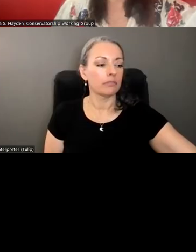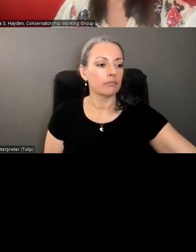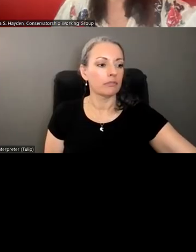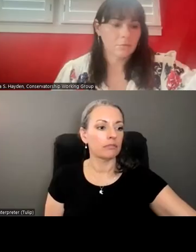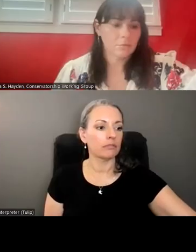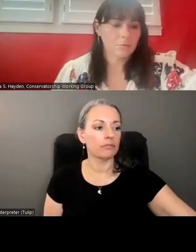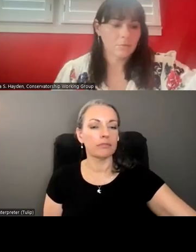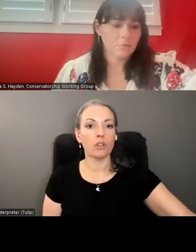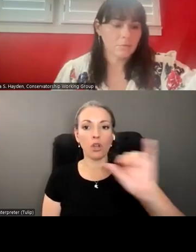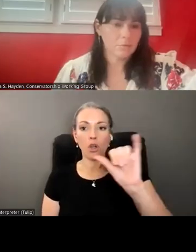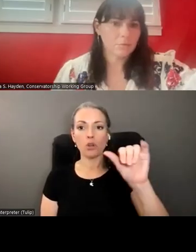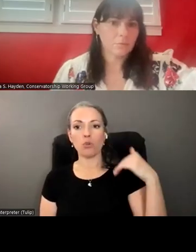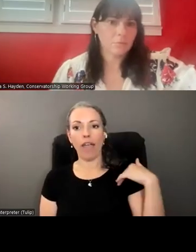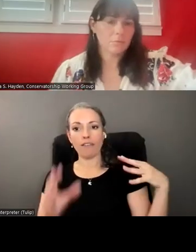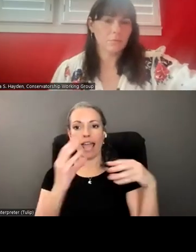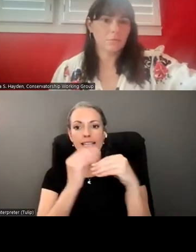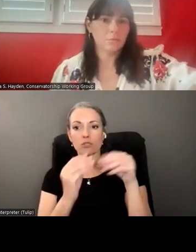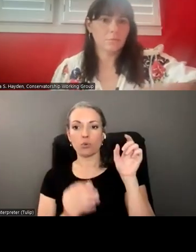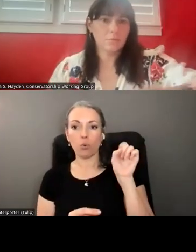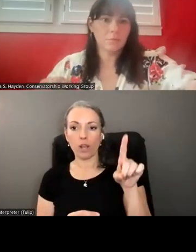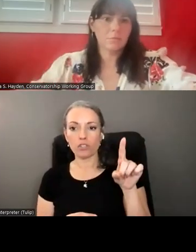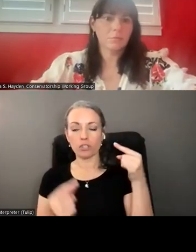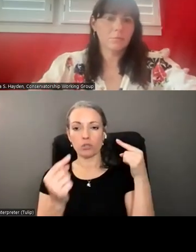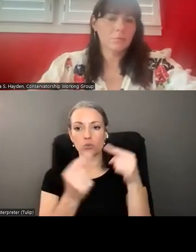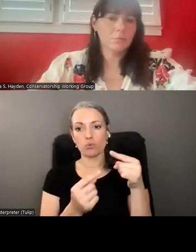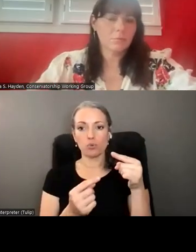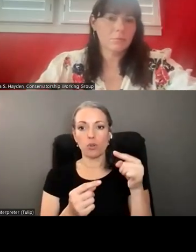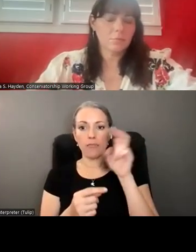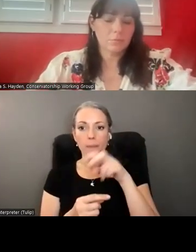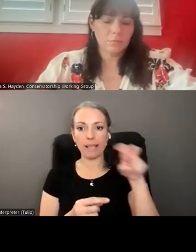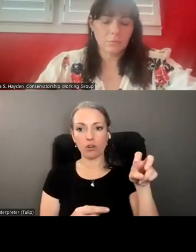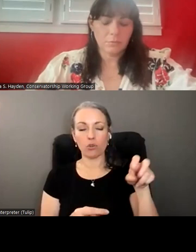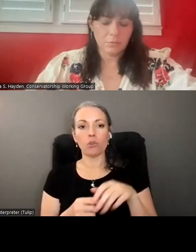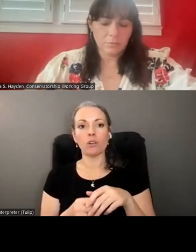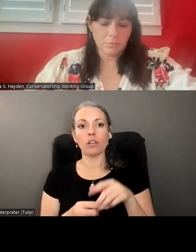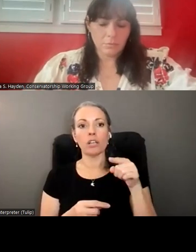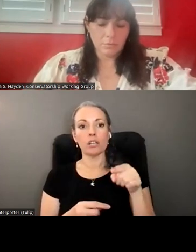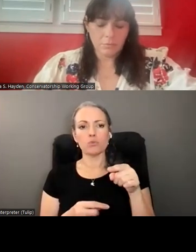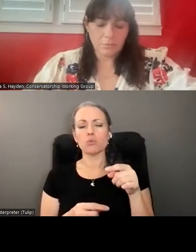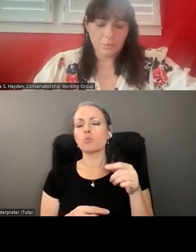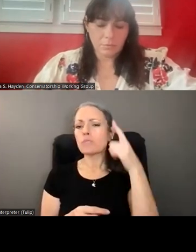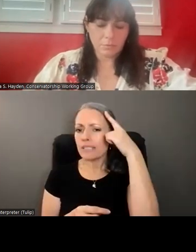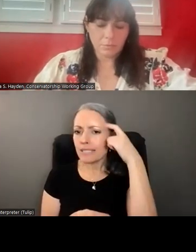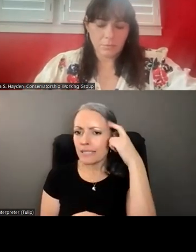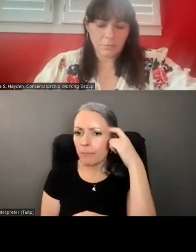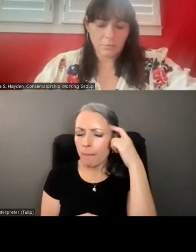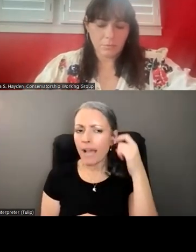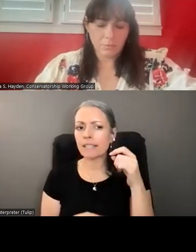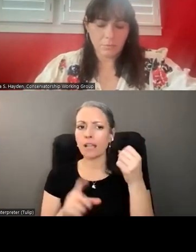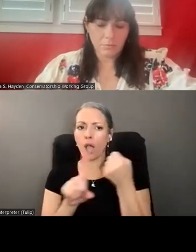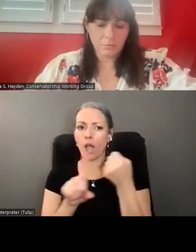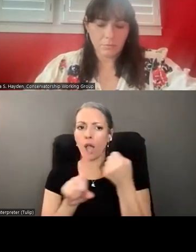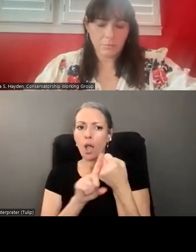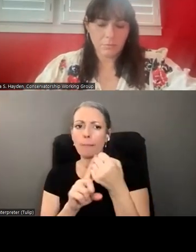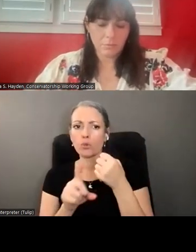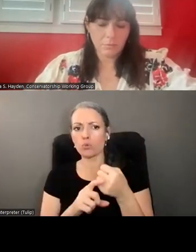I also have an additional question to the reactor panel. Due to the suspected abuse, what steps can be taken to support